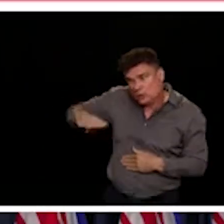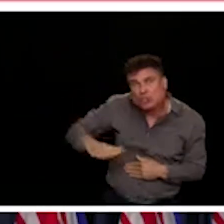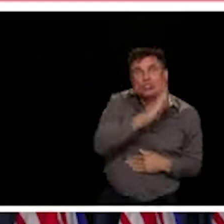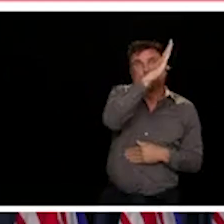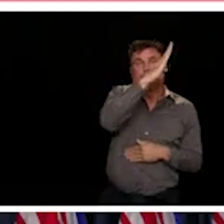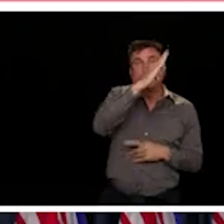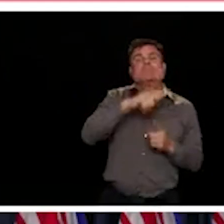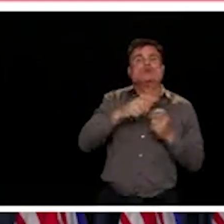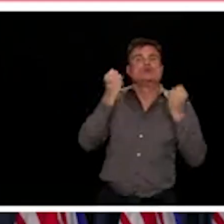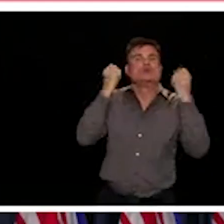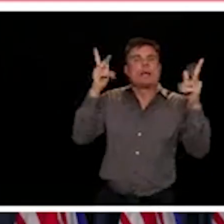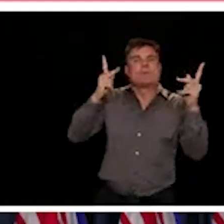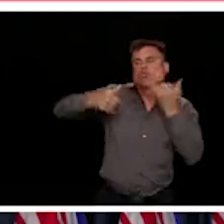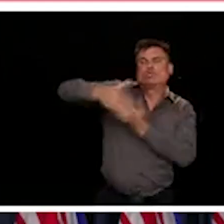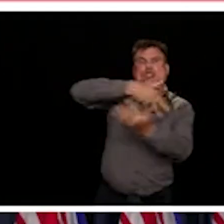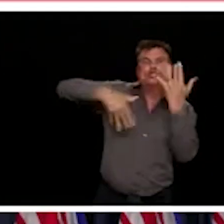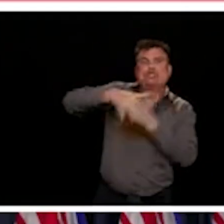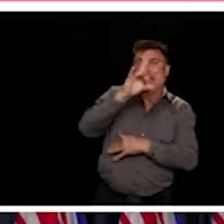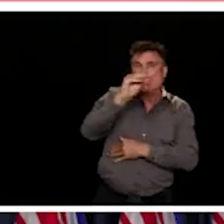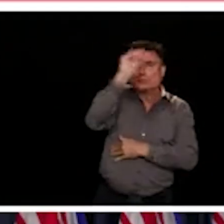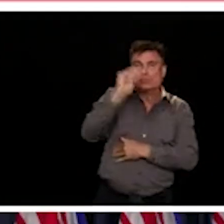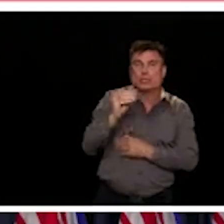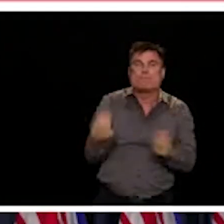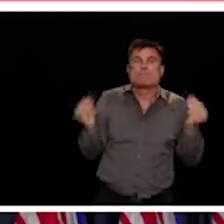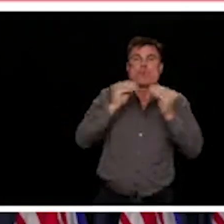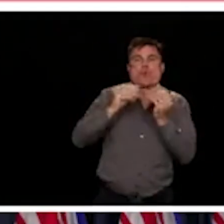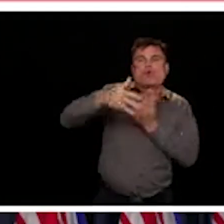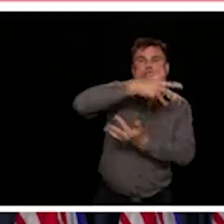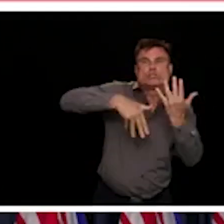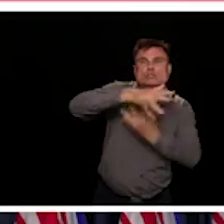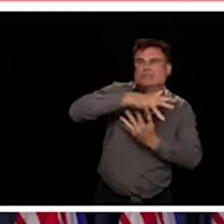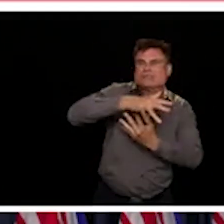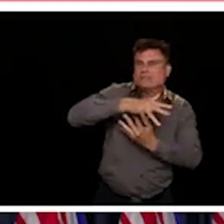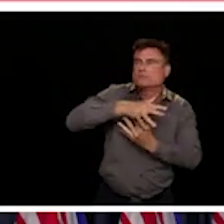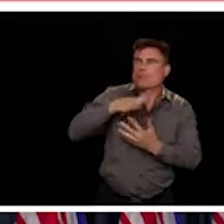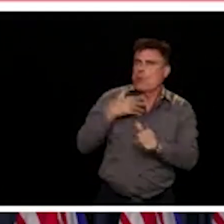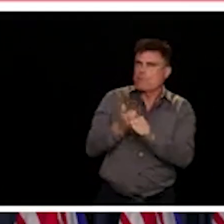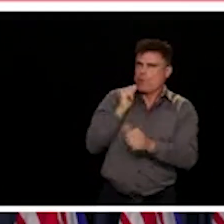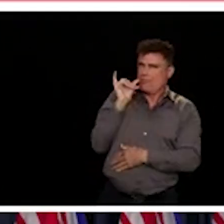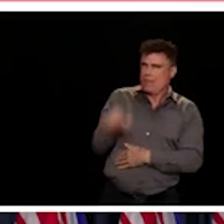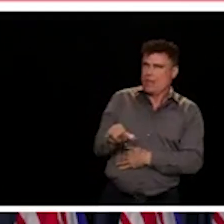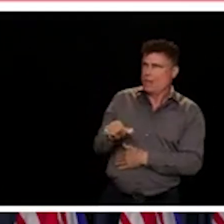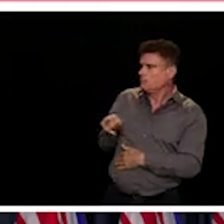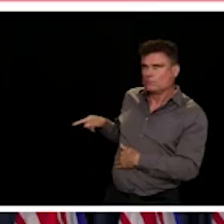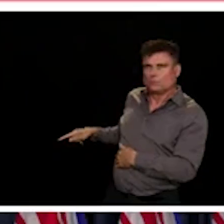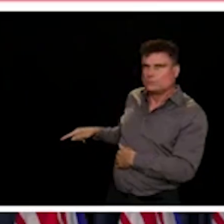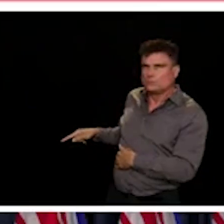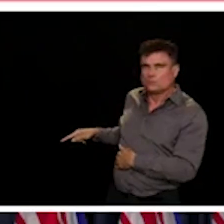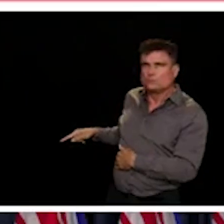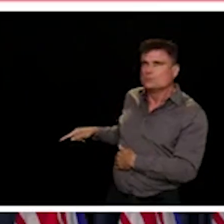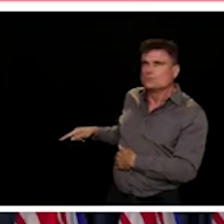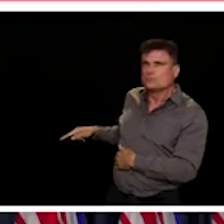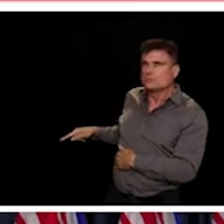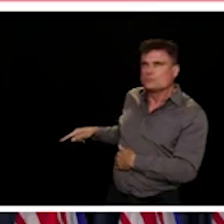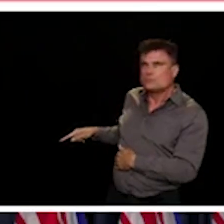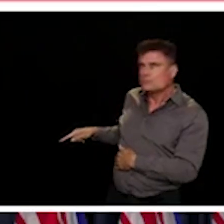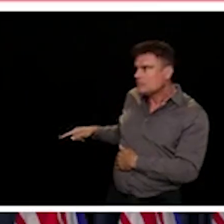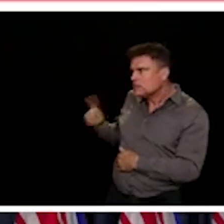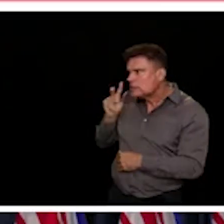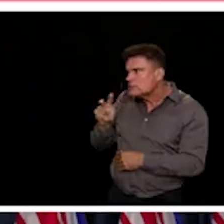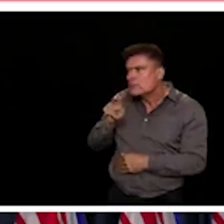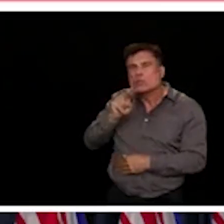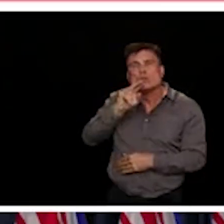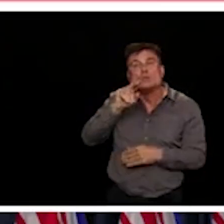that is what we want to avoid. We need to stay where we are, where we are, safe contacts and we're not seeing